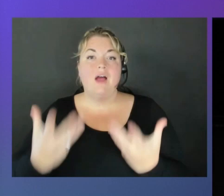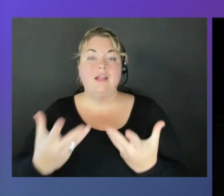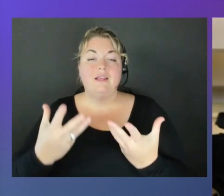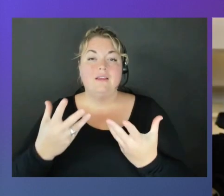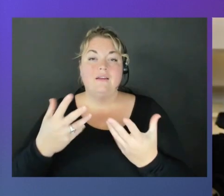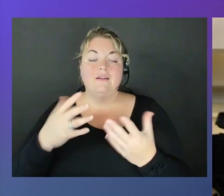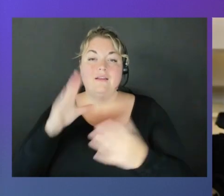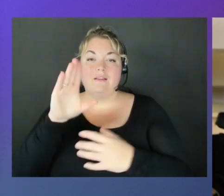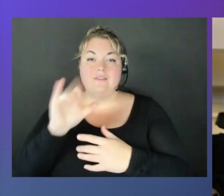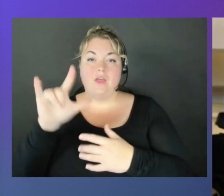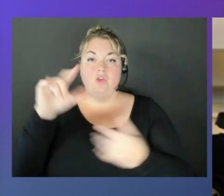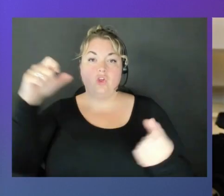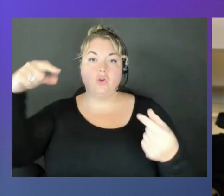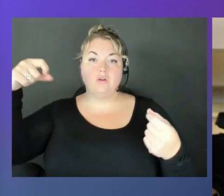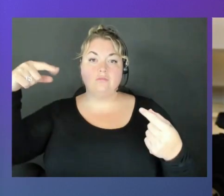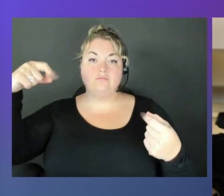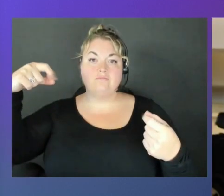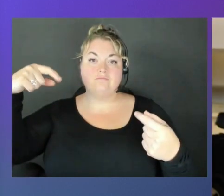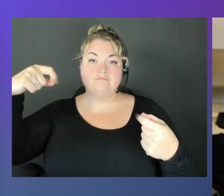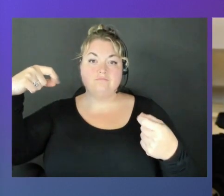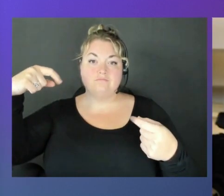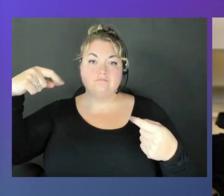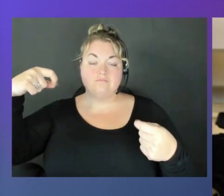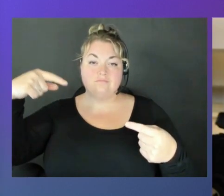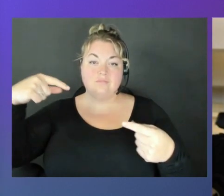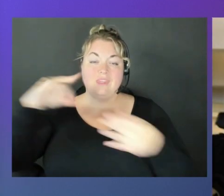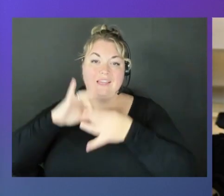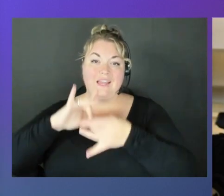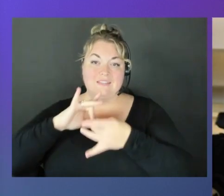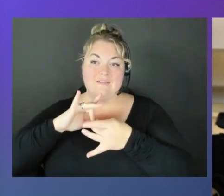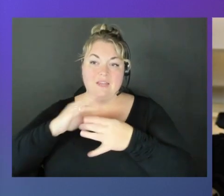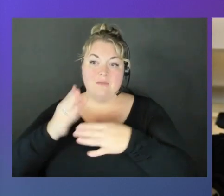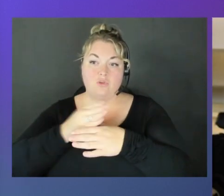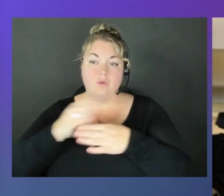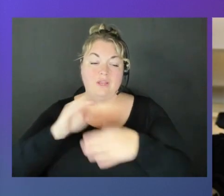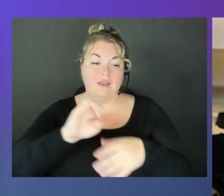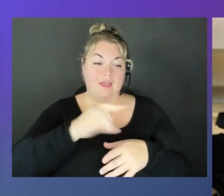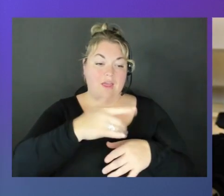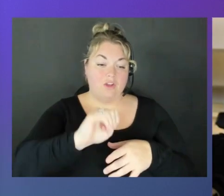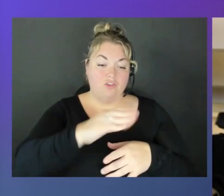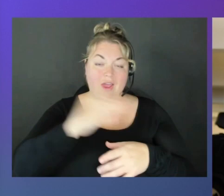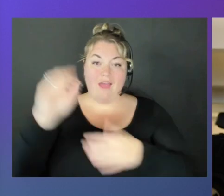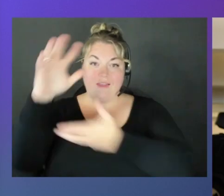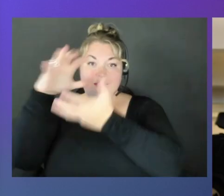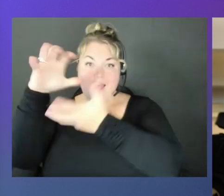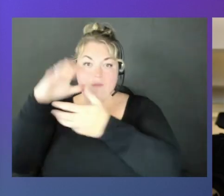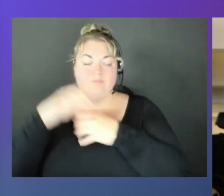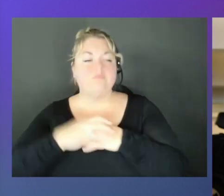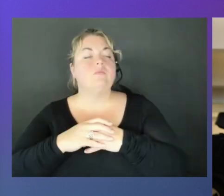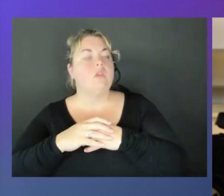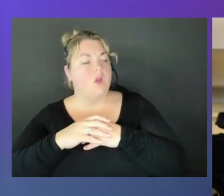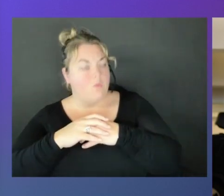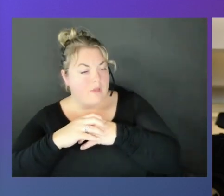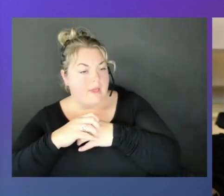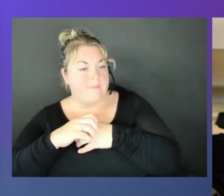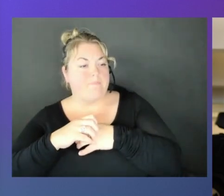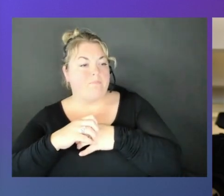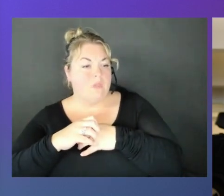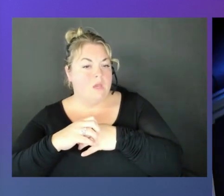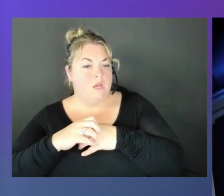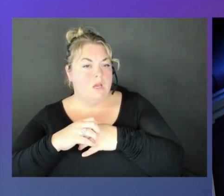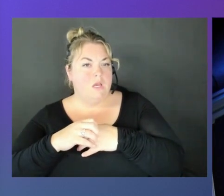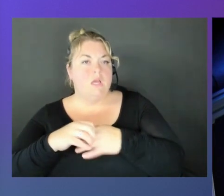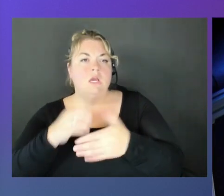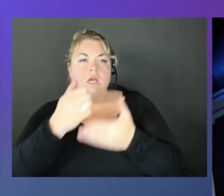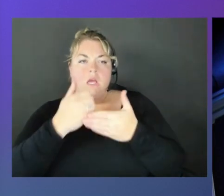connectivity between the Edge and the cloud. Okay, so help me to